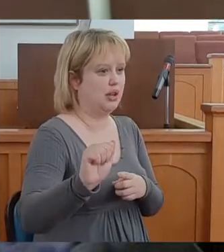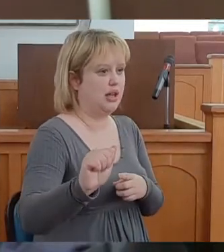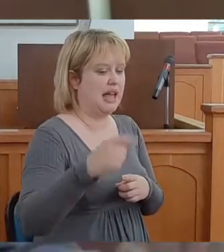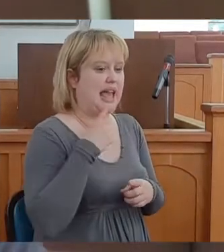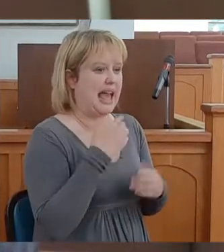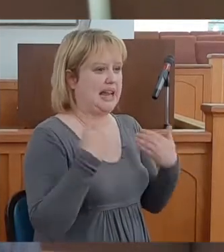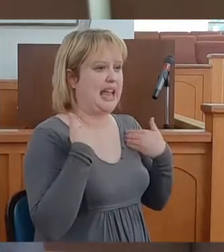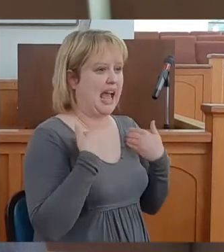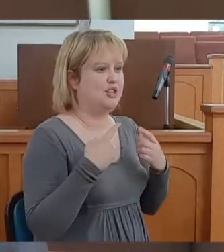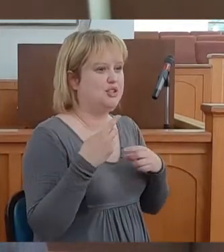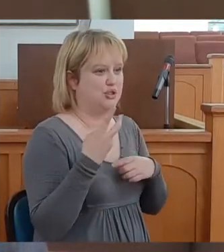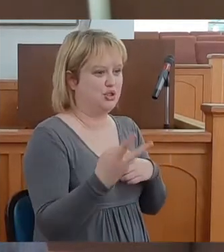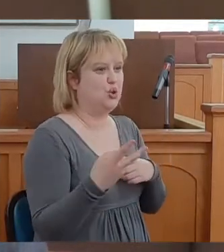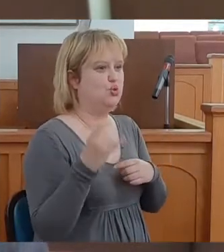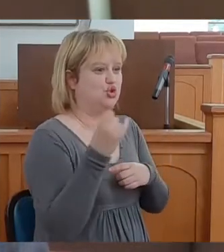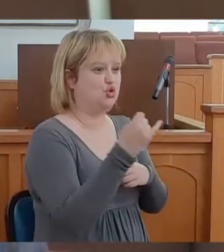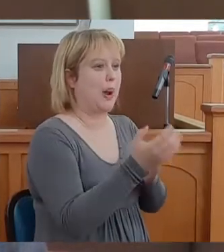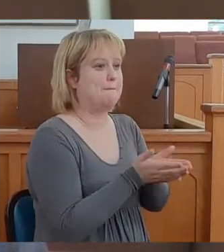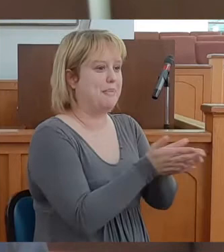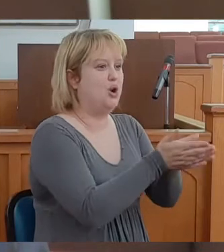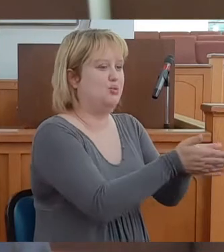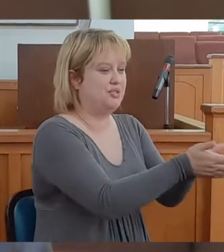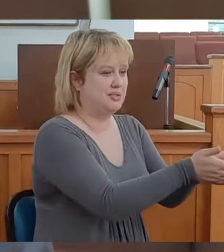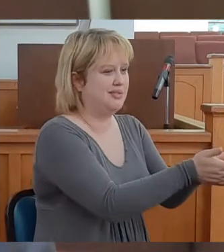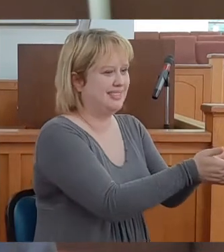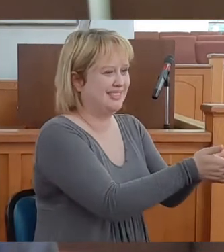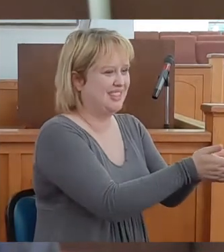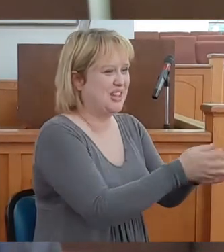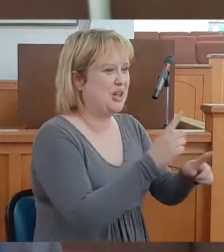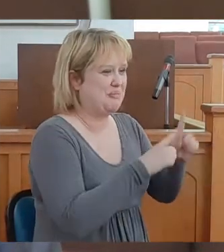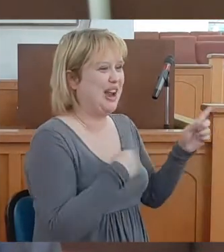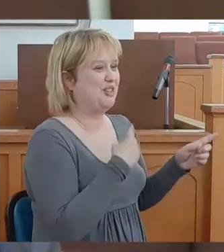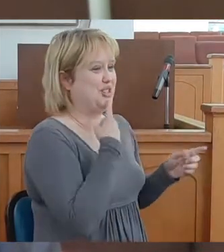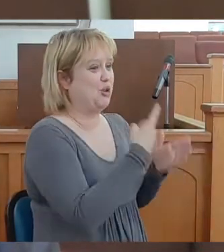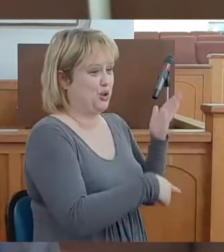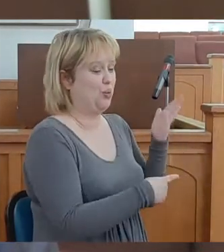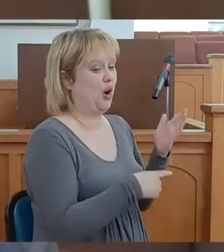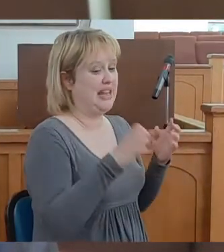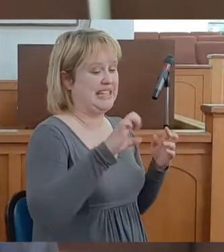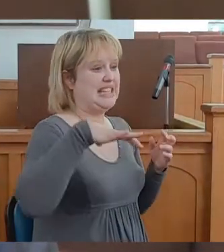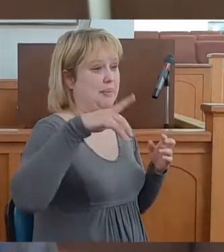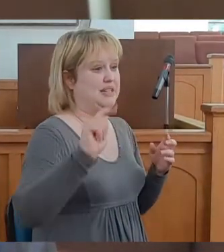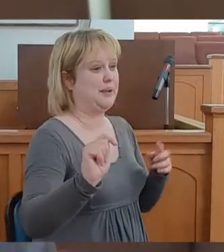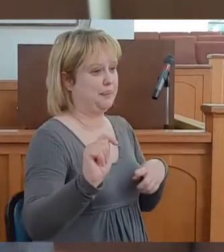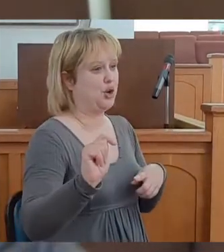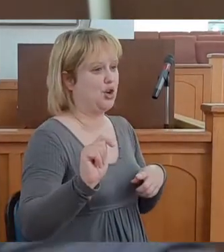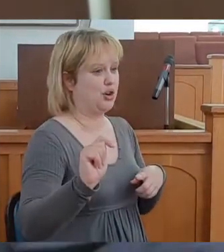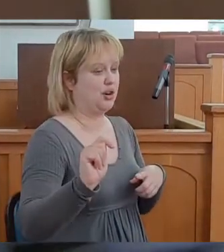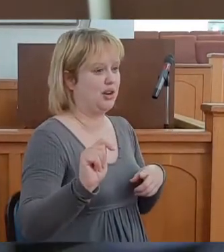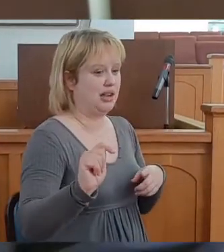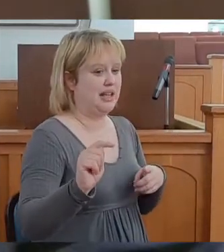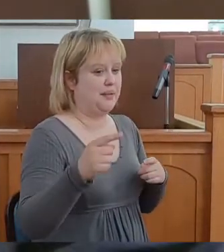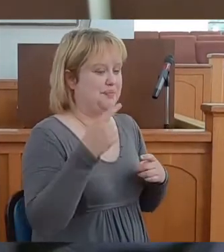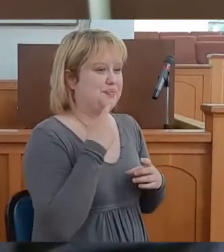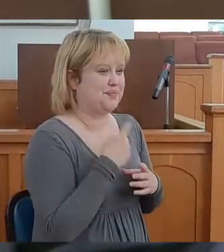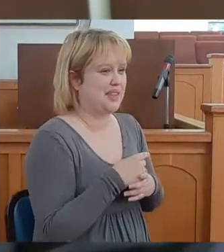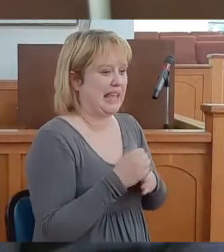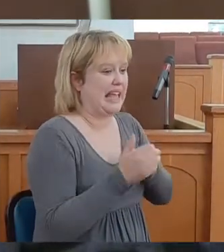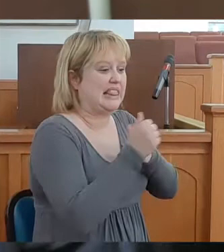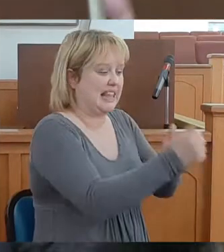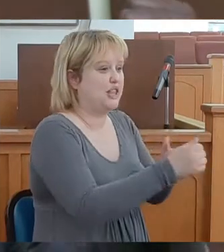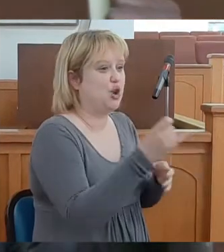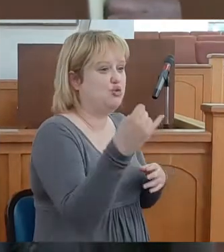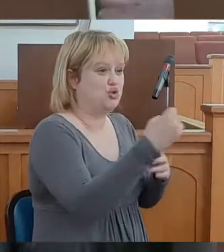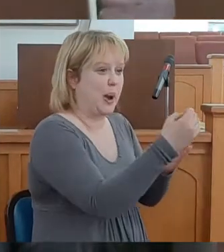he owned two shrimp boats. But I tell you what, come September, boy, he'd leave those shrimp